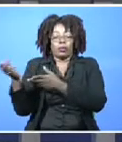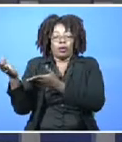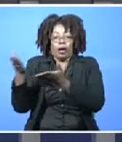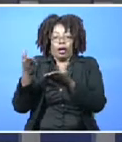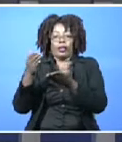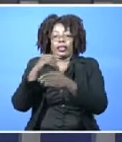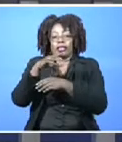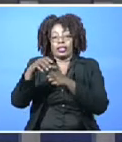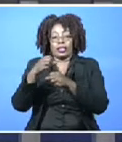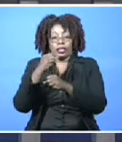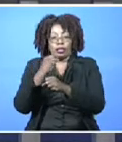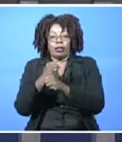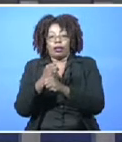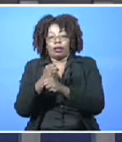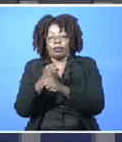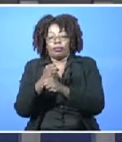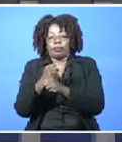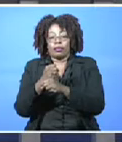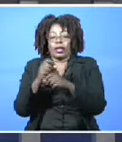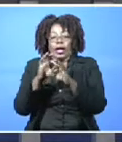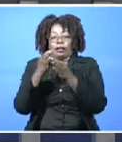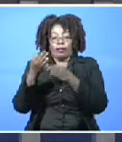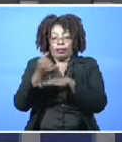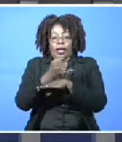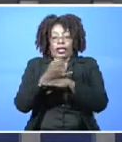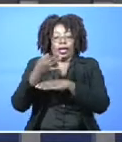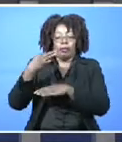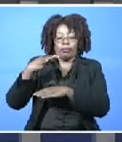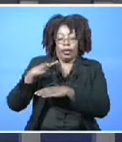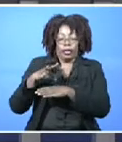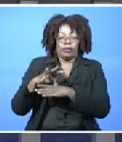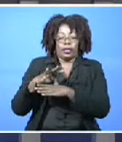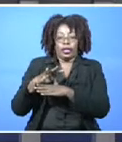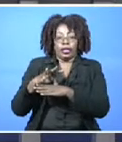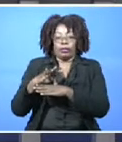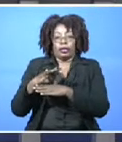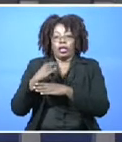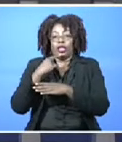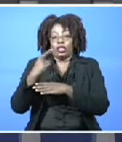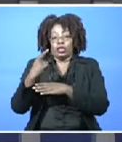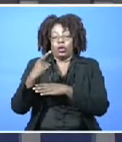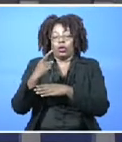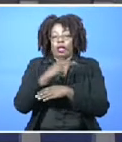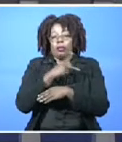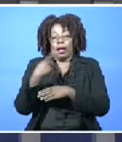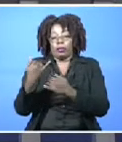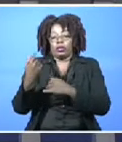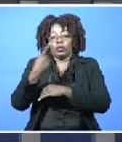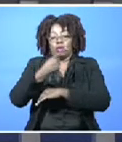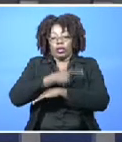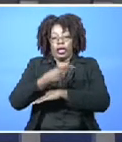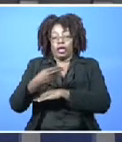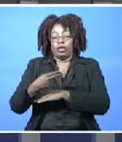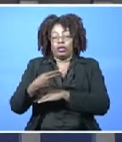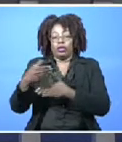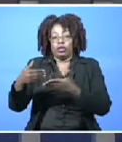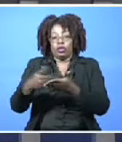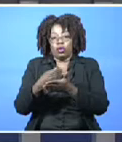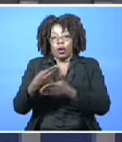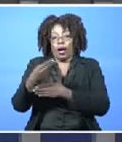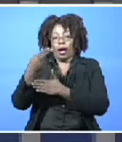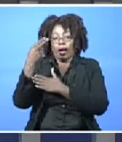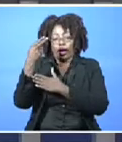this year and the spike that family islands are benefiting from. He told Parliament Today about newfound highs in arrival